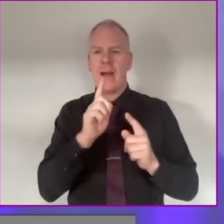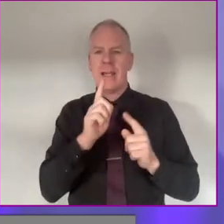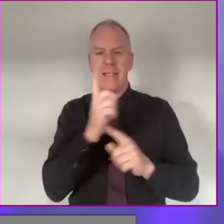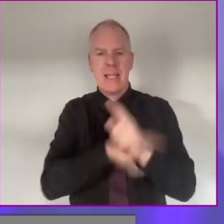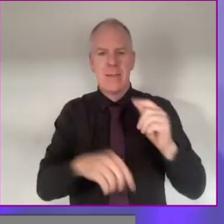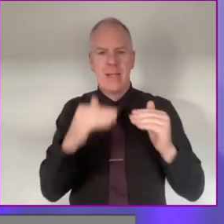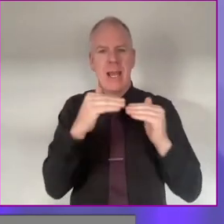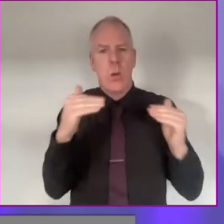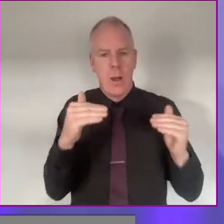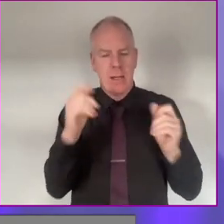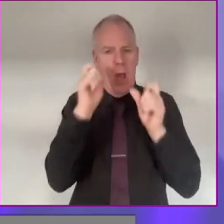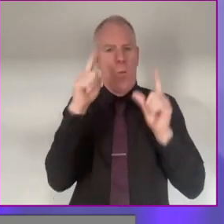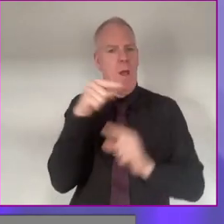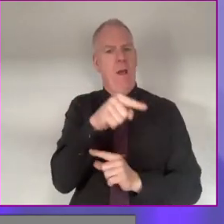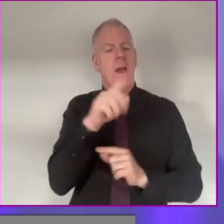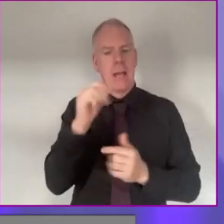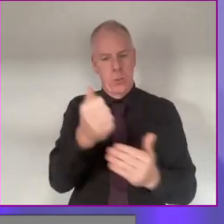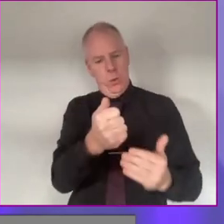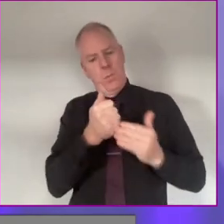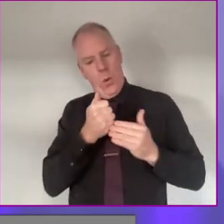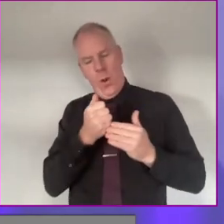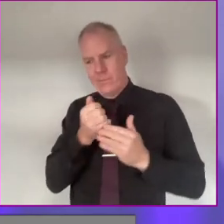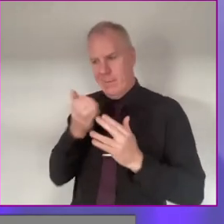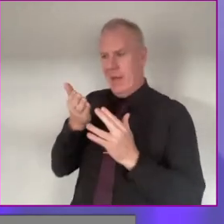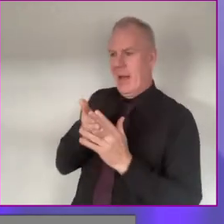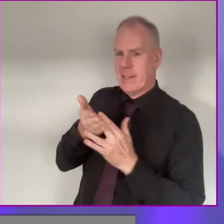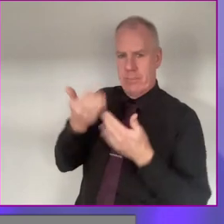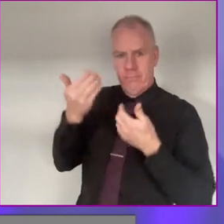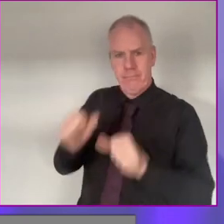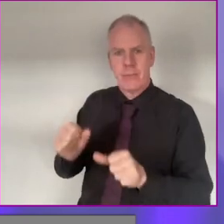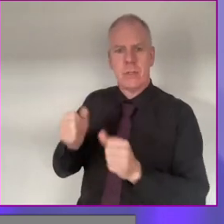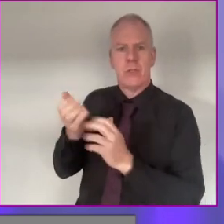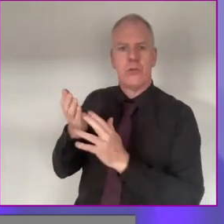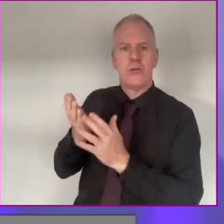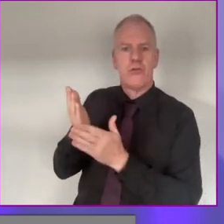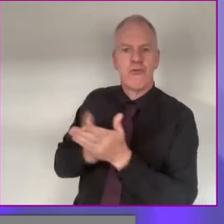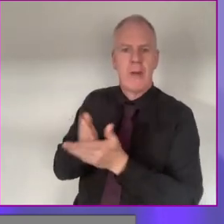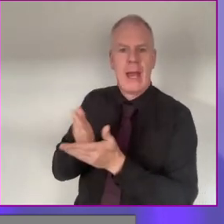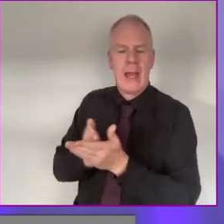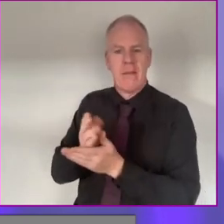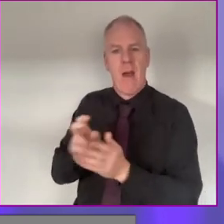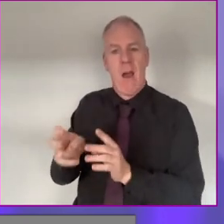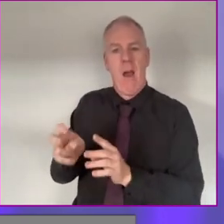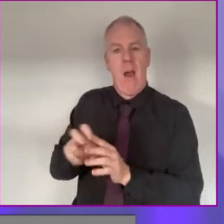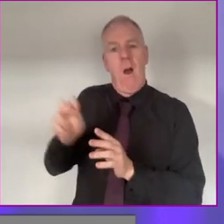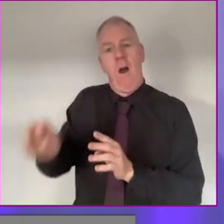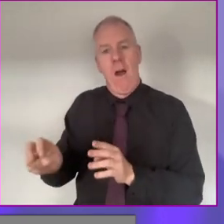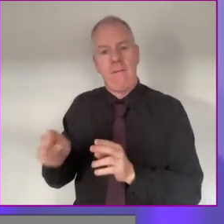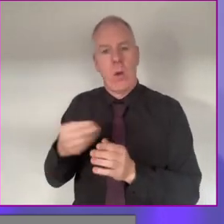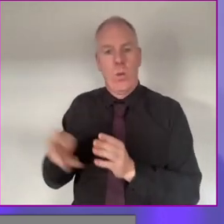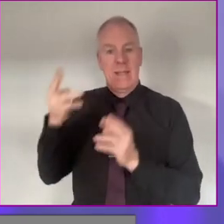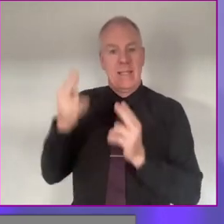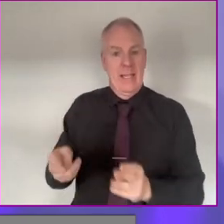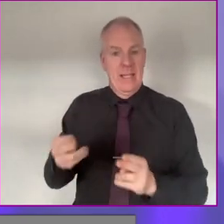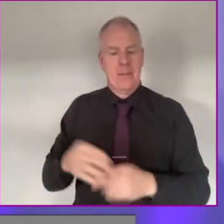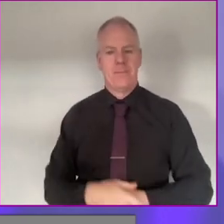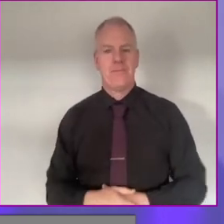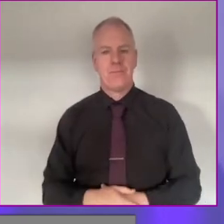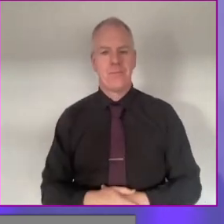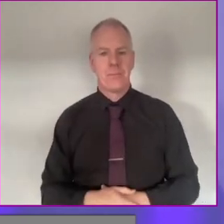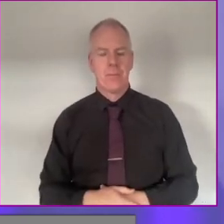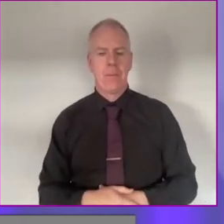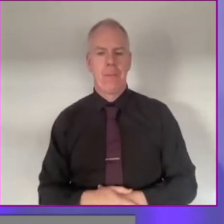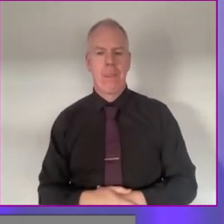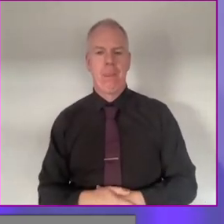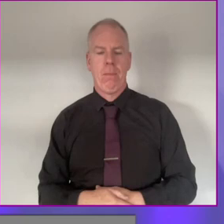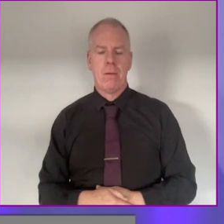as well and awareness, and they can support people then to access the train, to get off the train when it's needed.